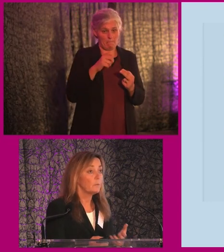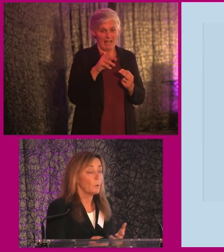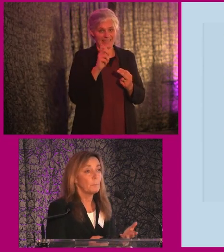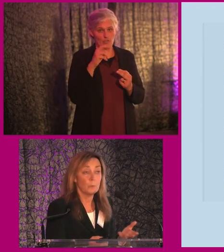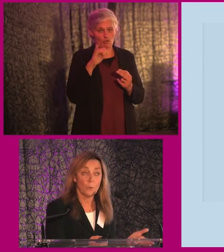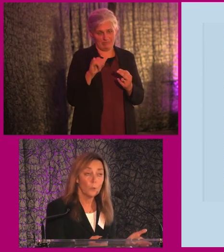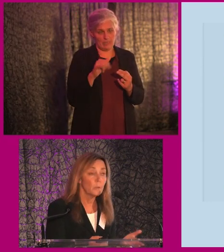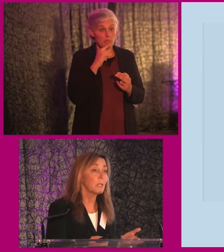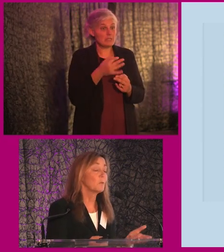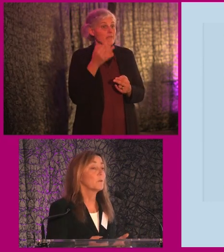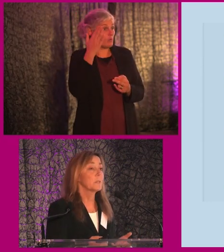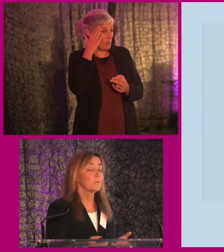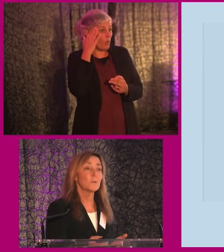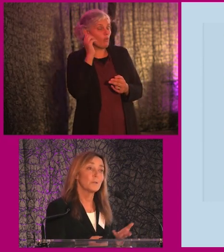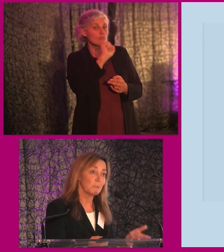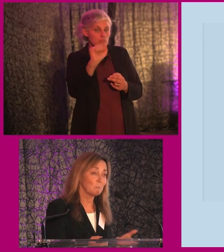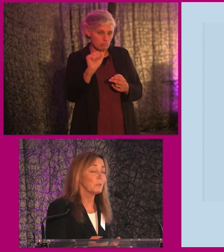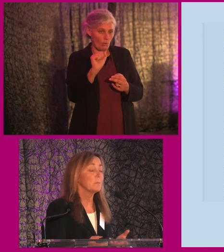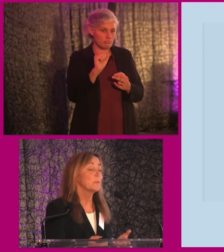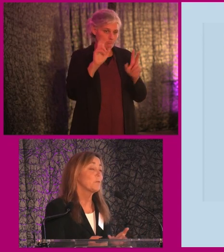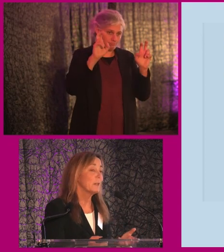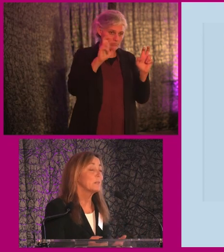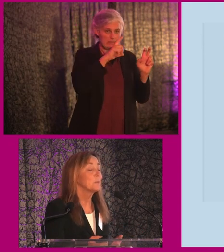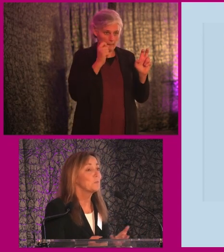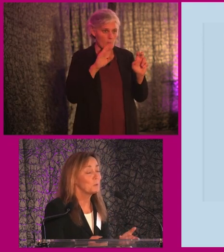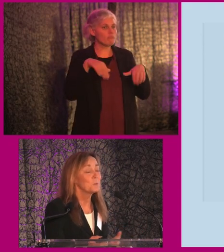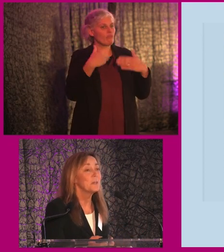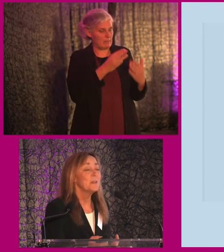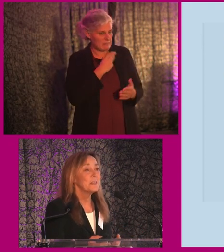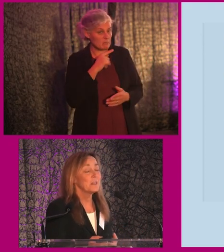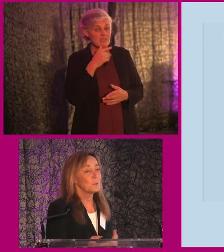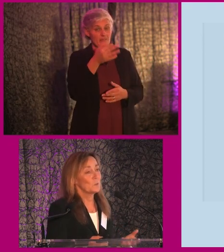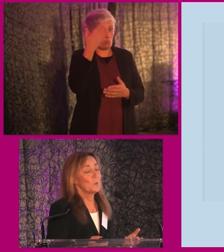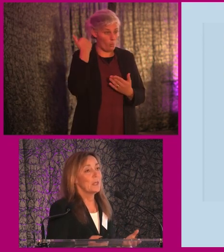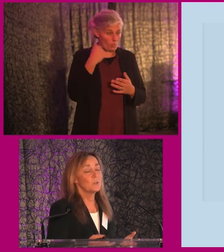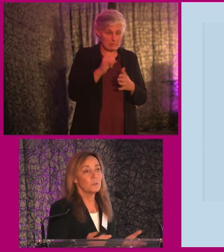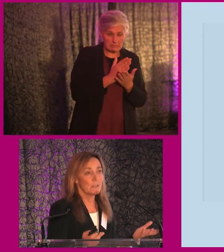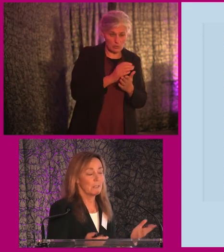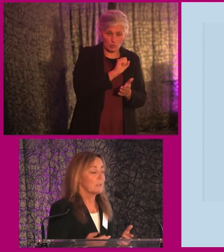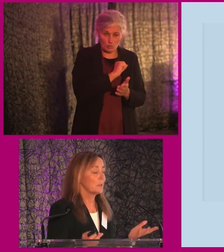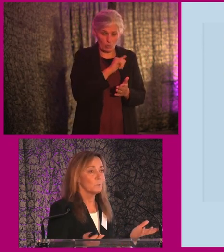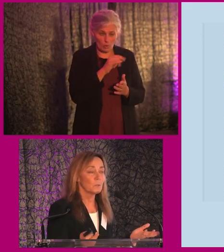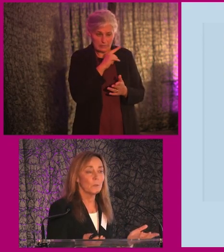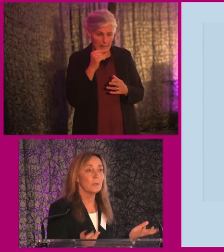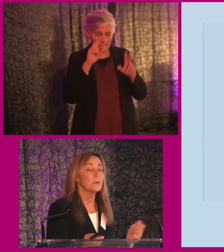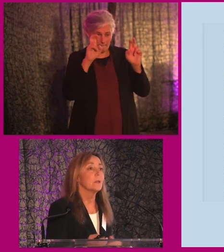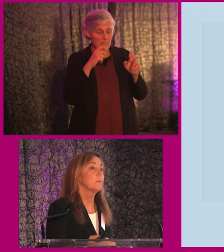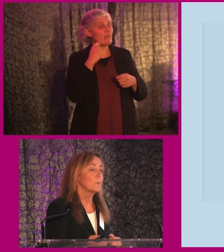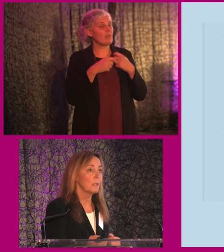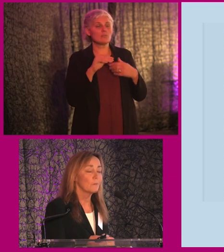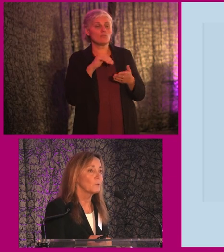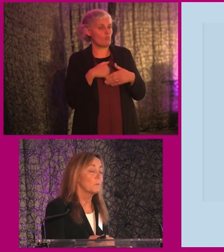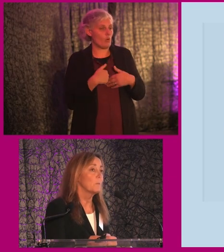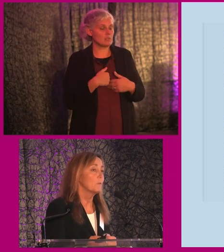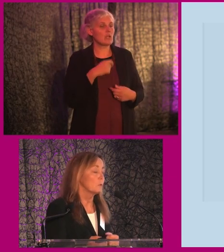just if you happen to know the name of your assistive technology, then please provide it. But if you don't, then it's also okay to just say that I use a screen reader and I